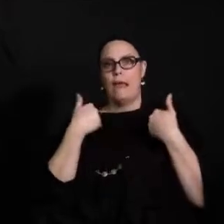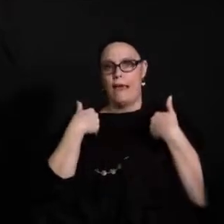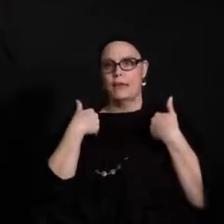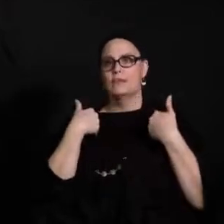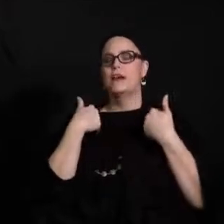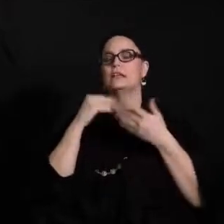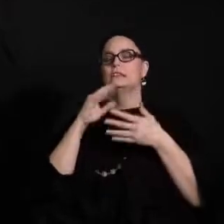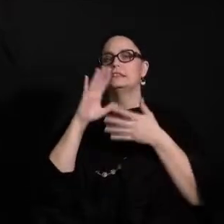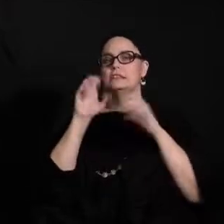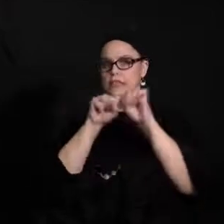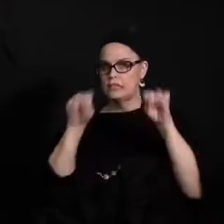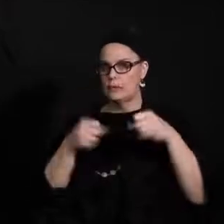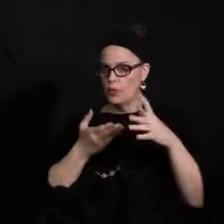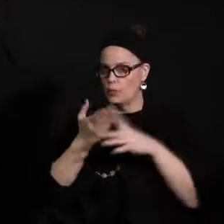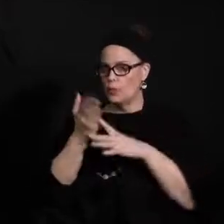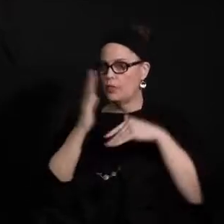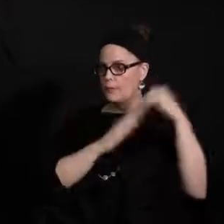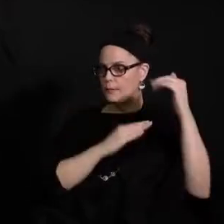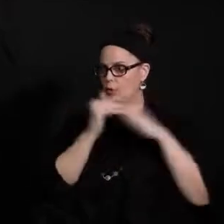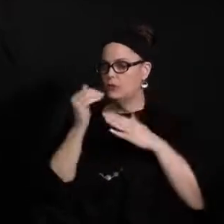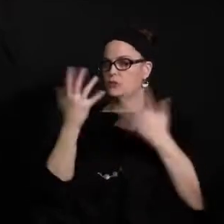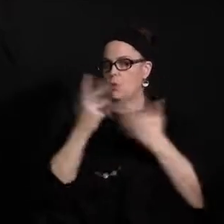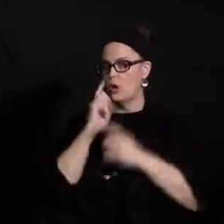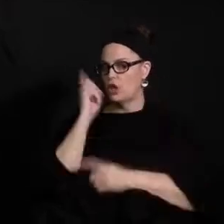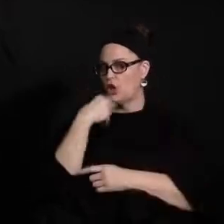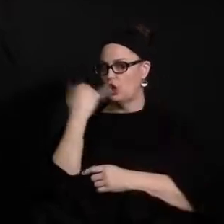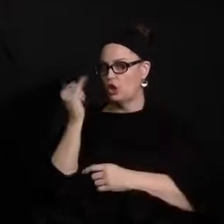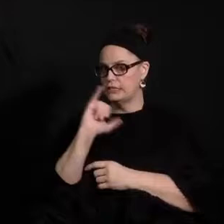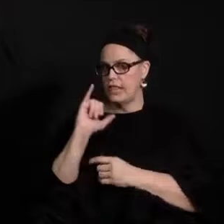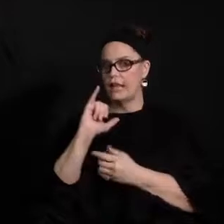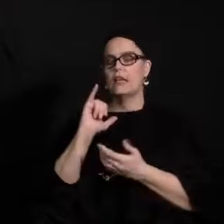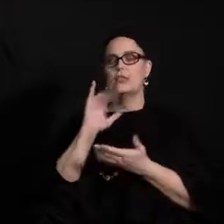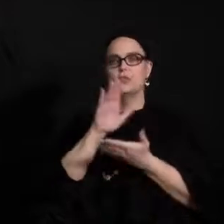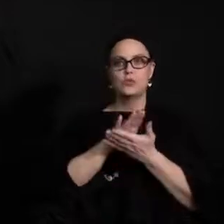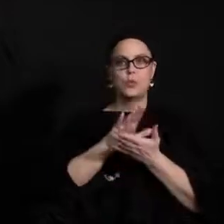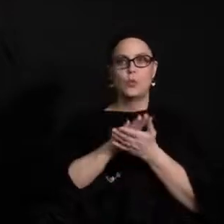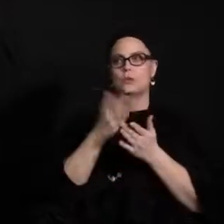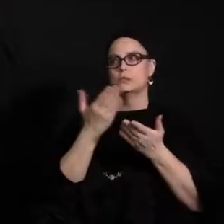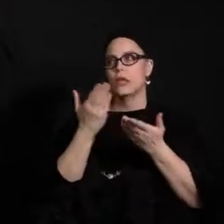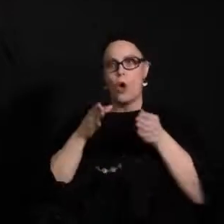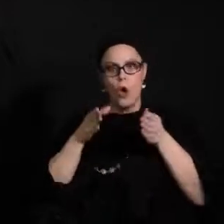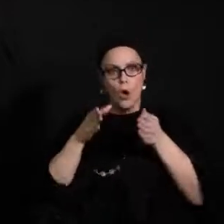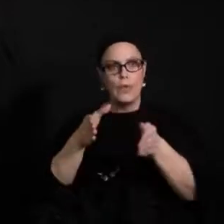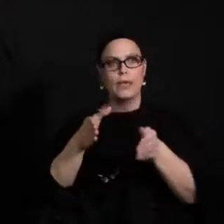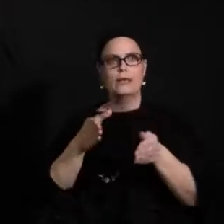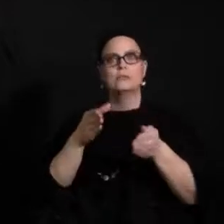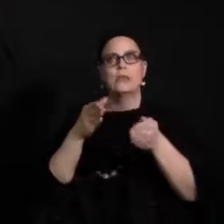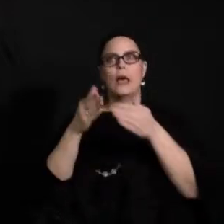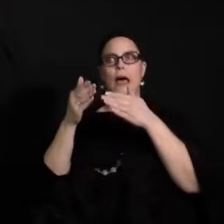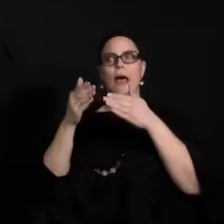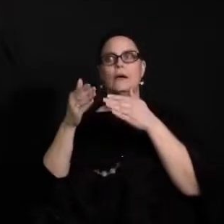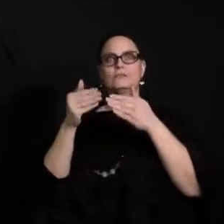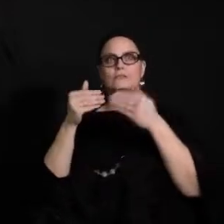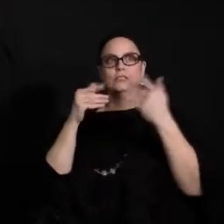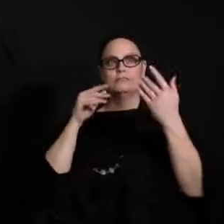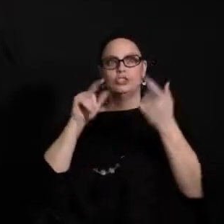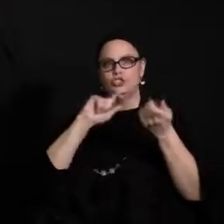through our buildings regarding looking at what it looks like in schools from hallways, passing periods,